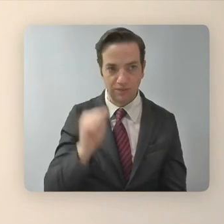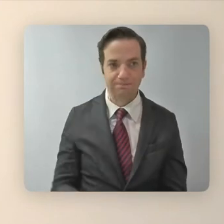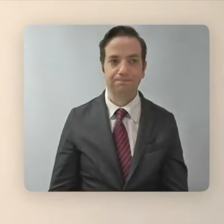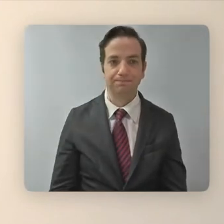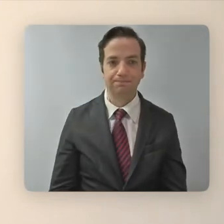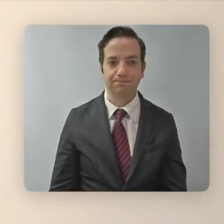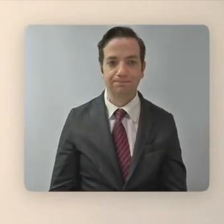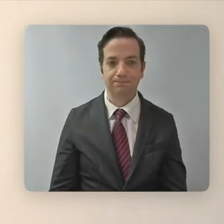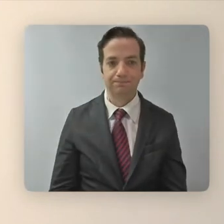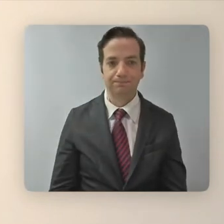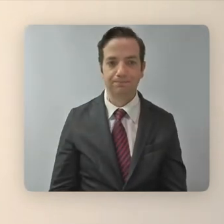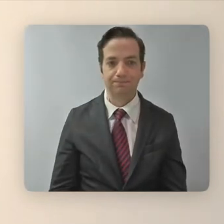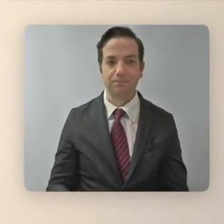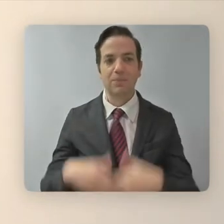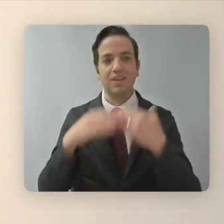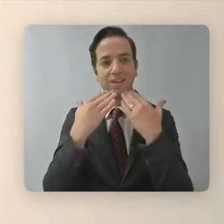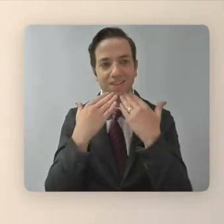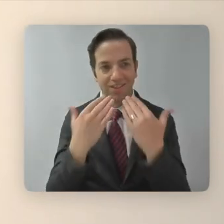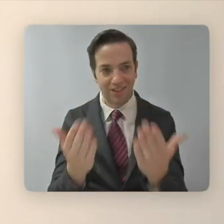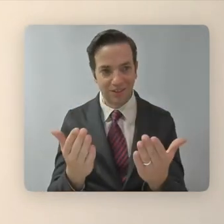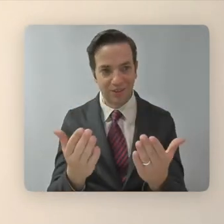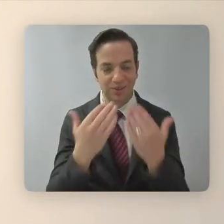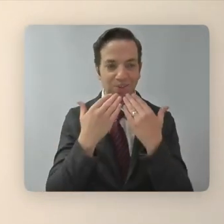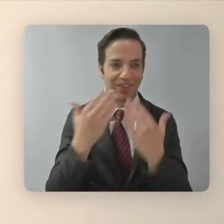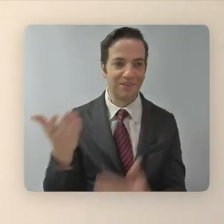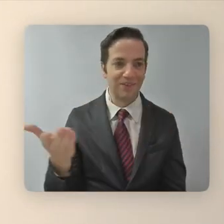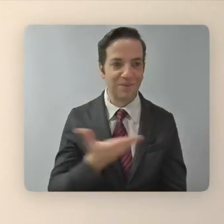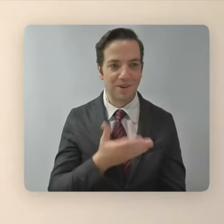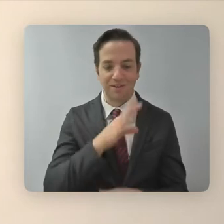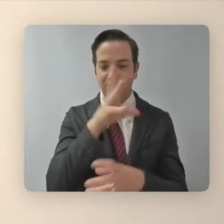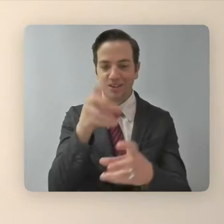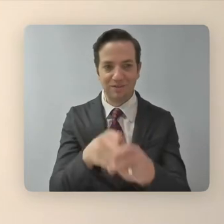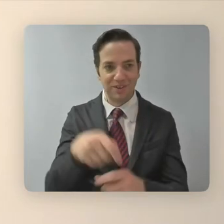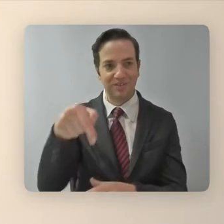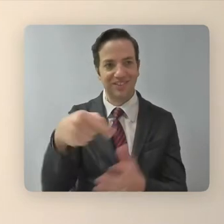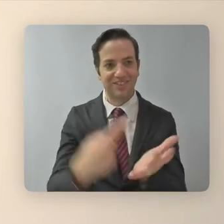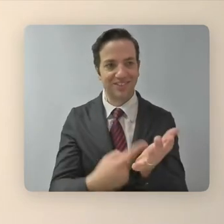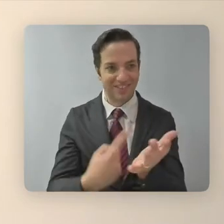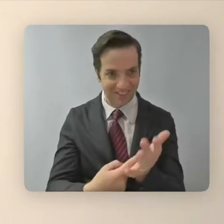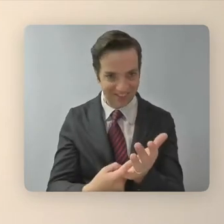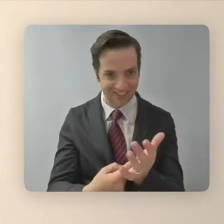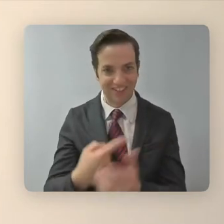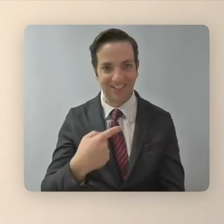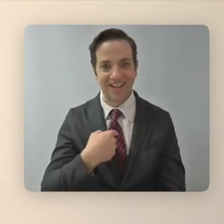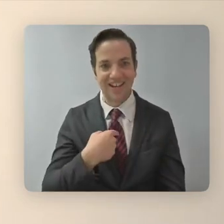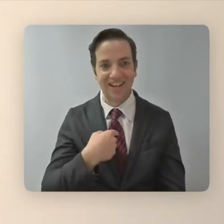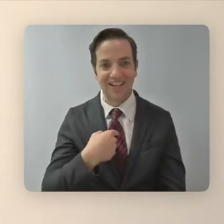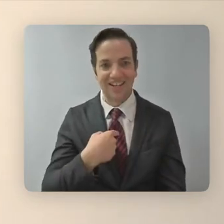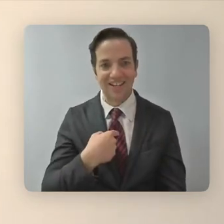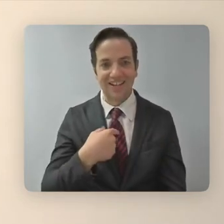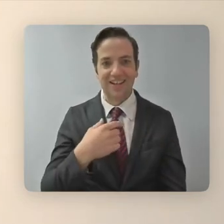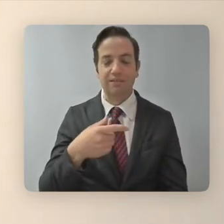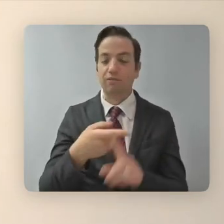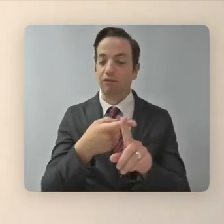Thank you. Thank you for inviting me to participate in the panel. As you said, I am coming to you from the land of the